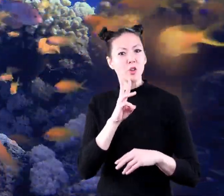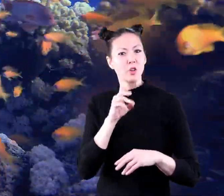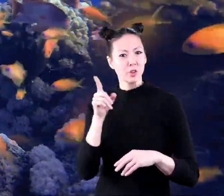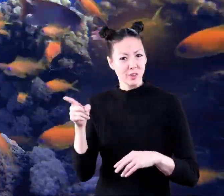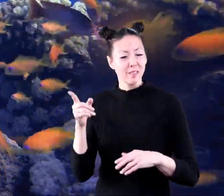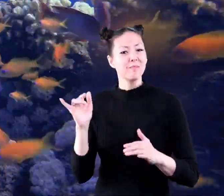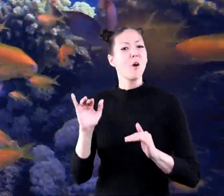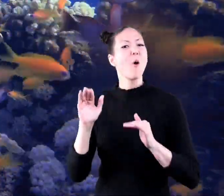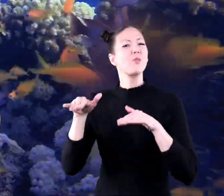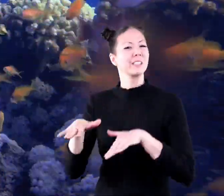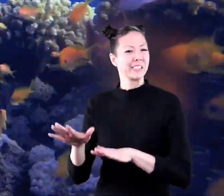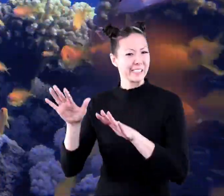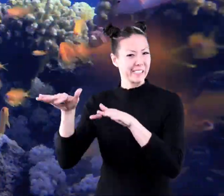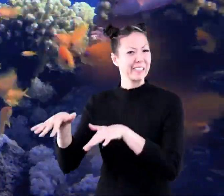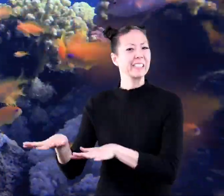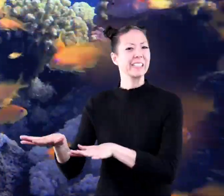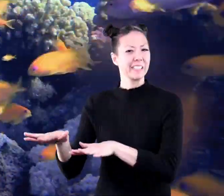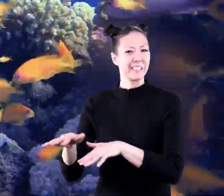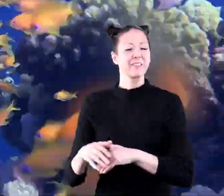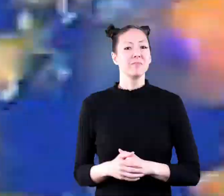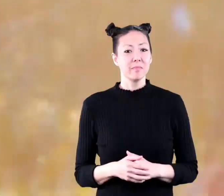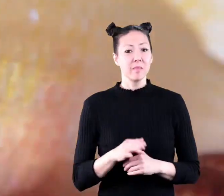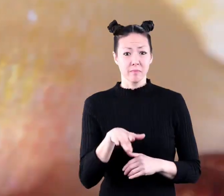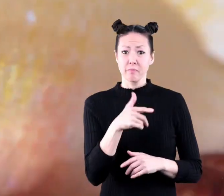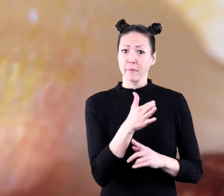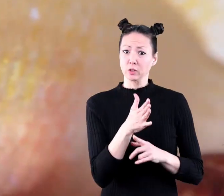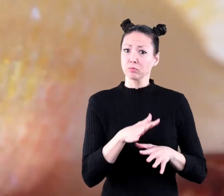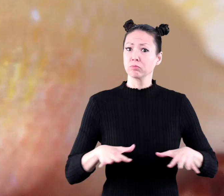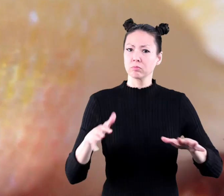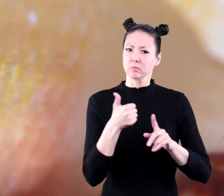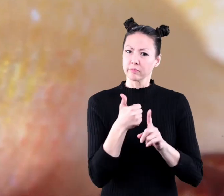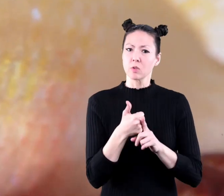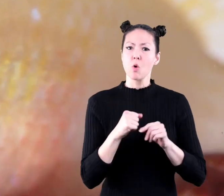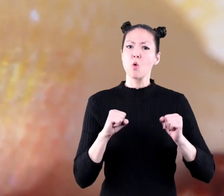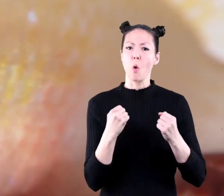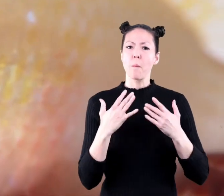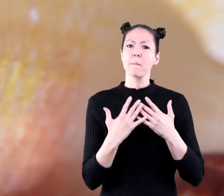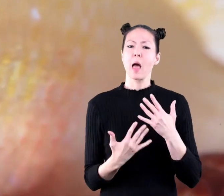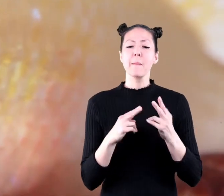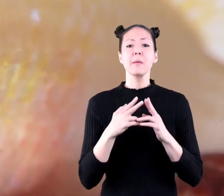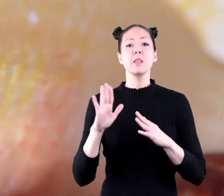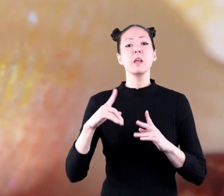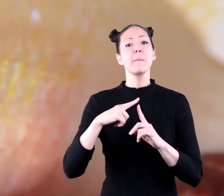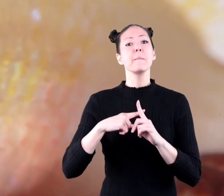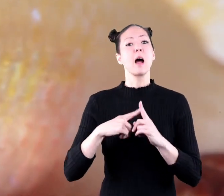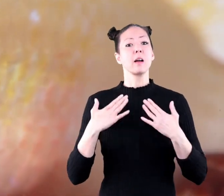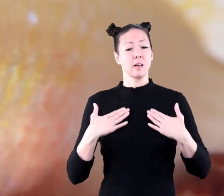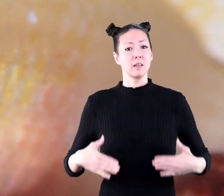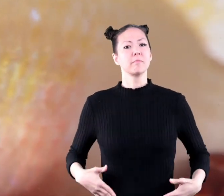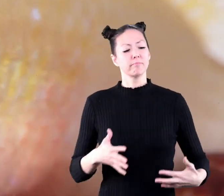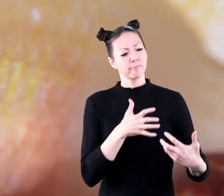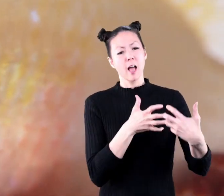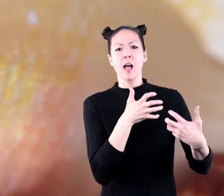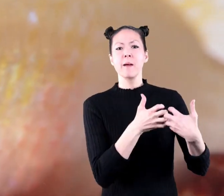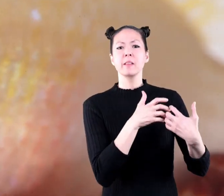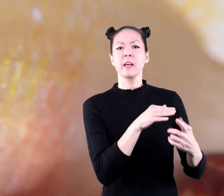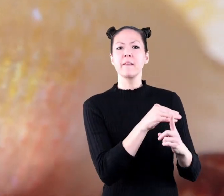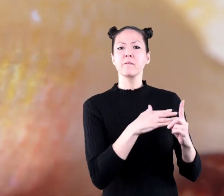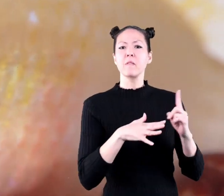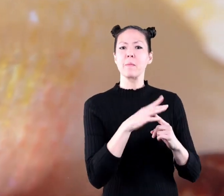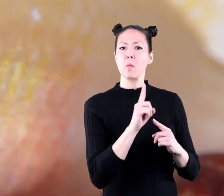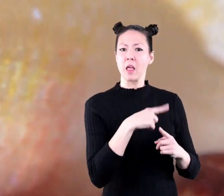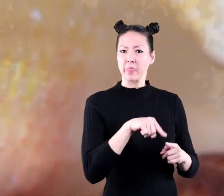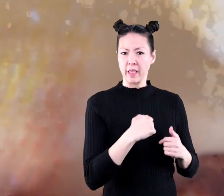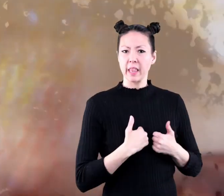in salt water like an ocean fish are cold blooded which means their body temperature is the same as the